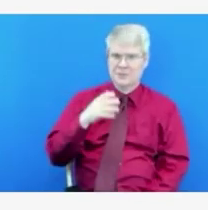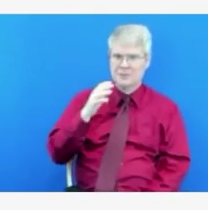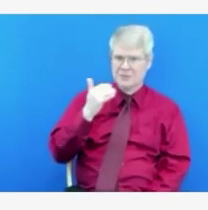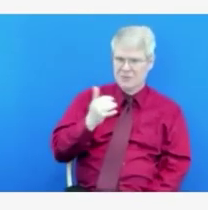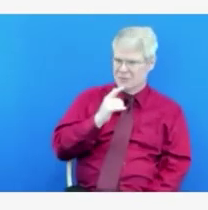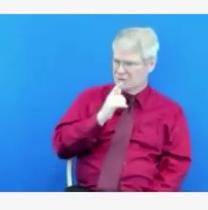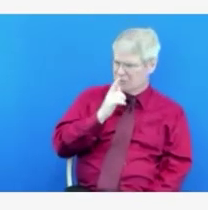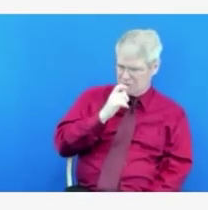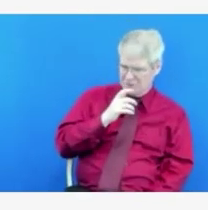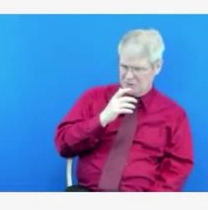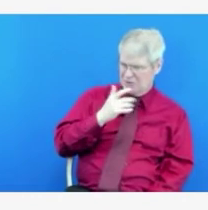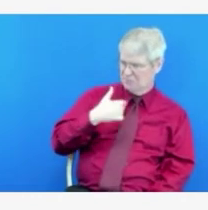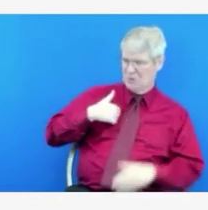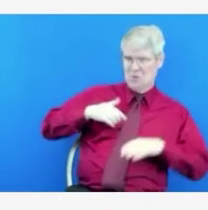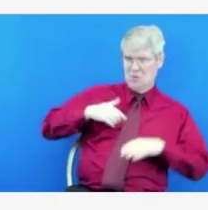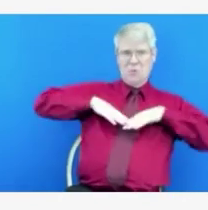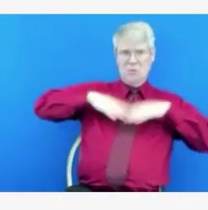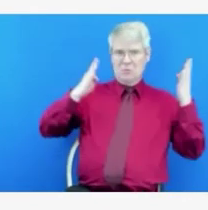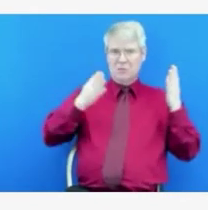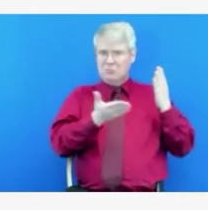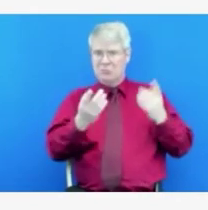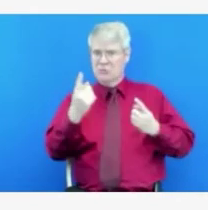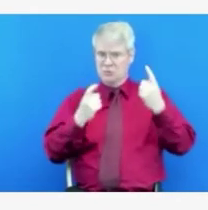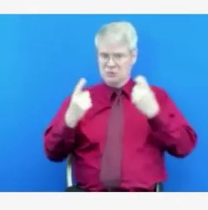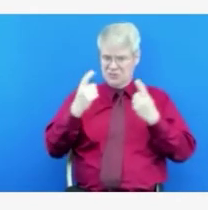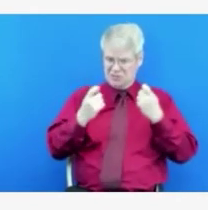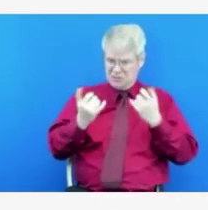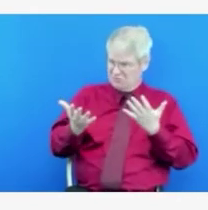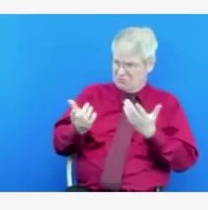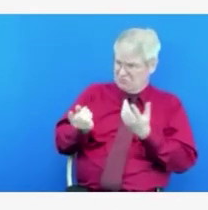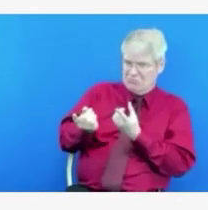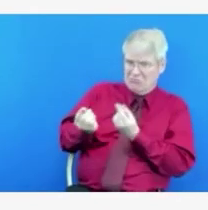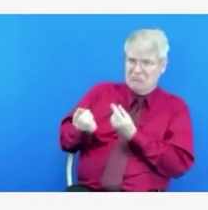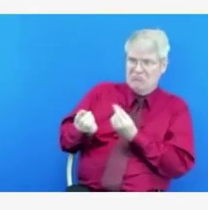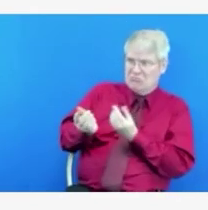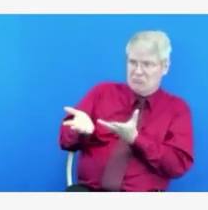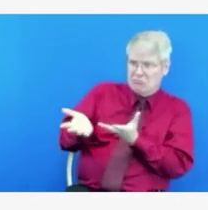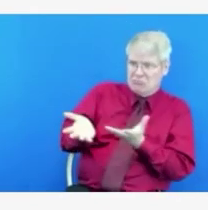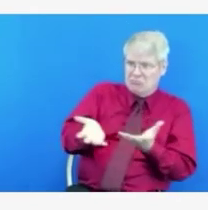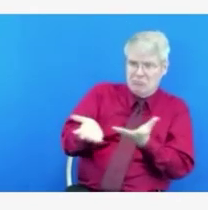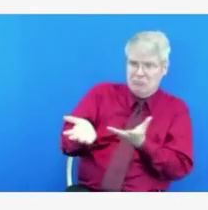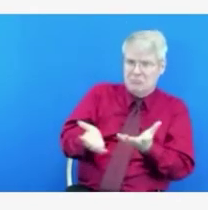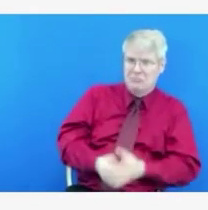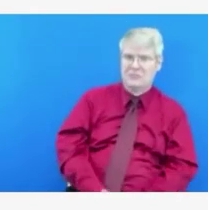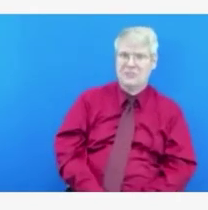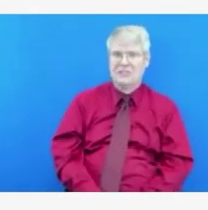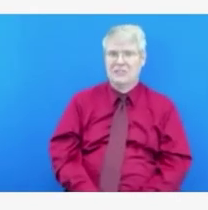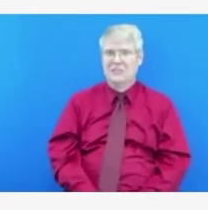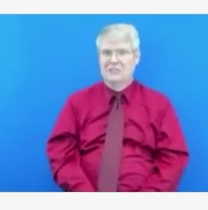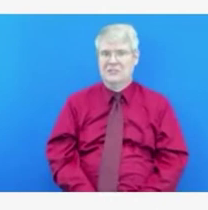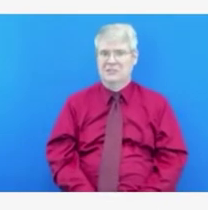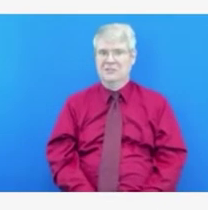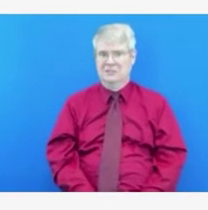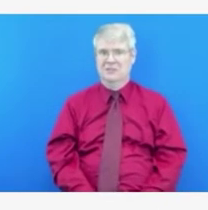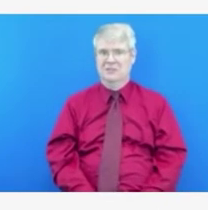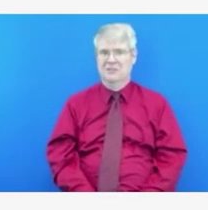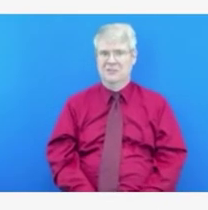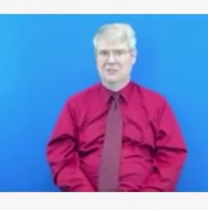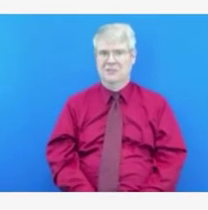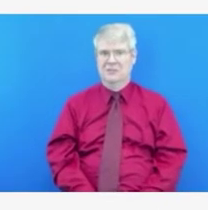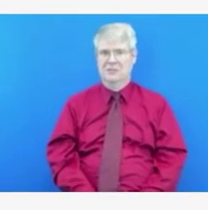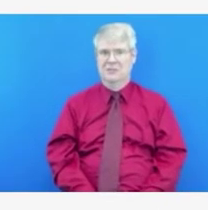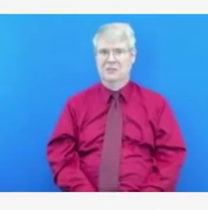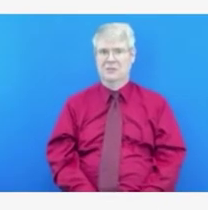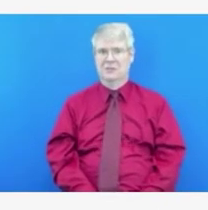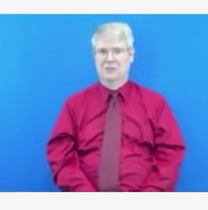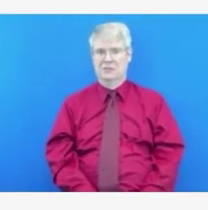Yeah, thank you so much, Dr. Nemerson. And can you hear me okay, everybody? We can, Dr. Han. Thank